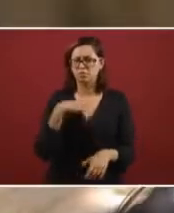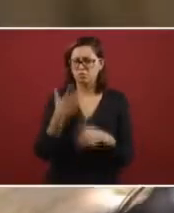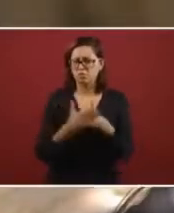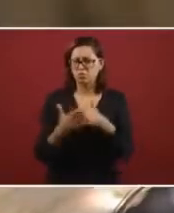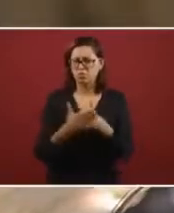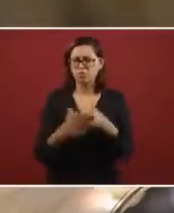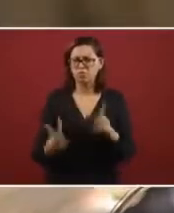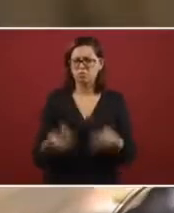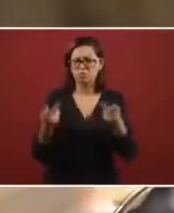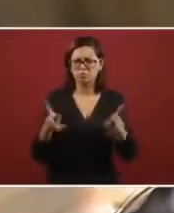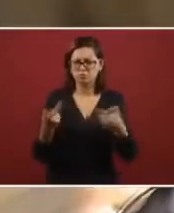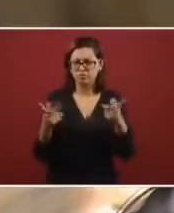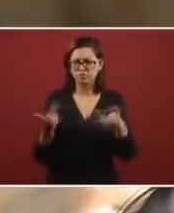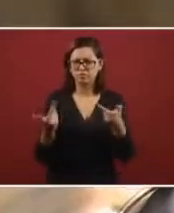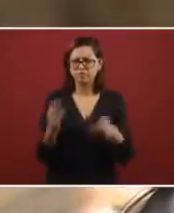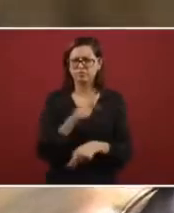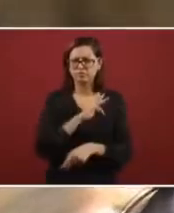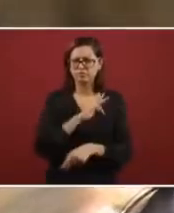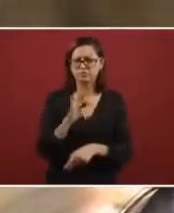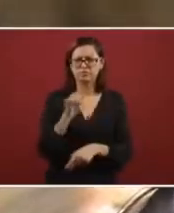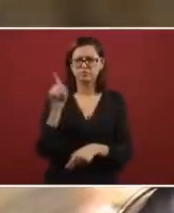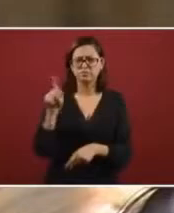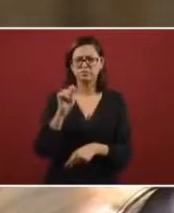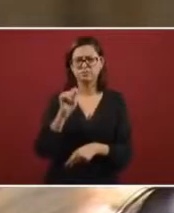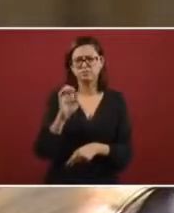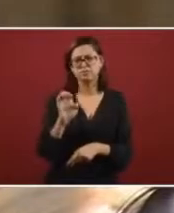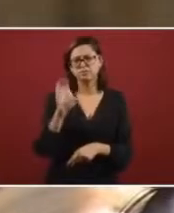If there's going to be a sale.